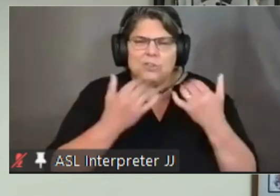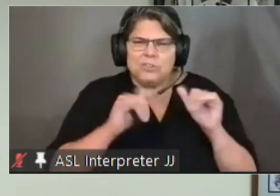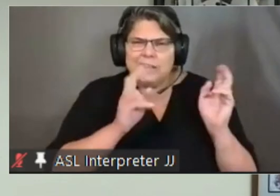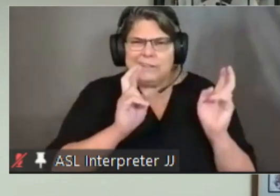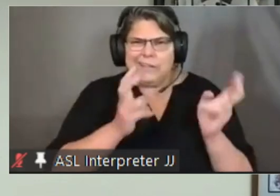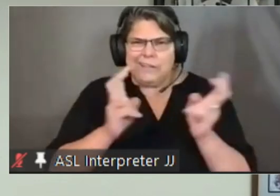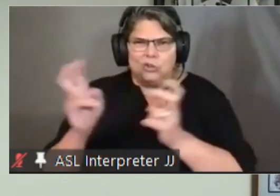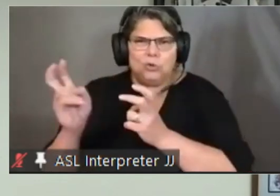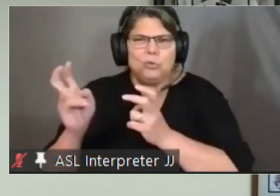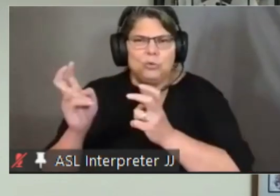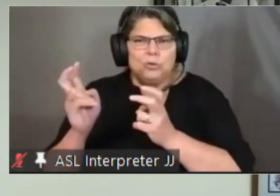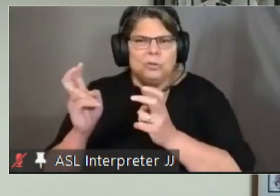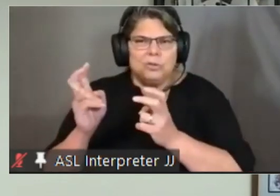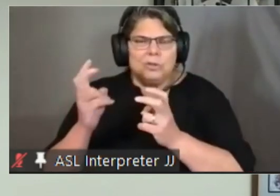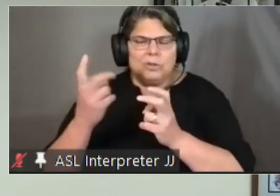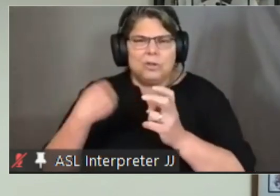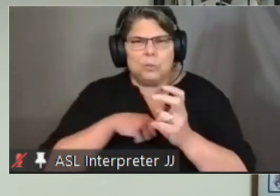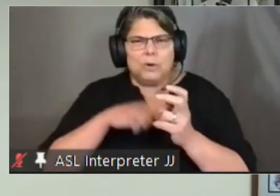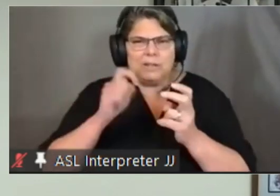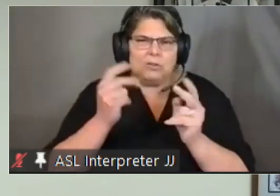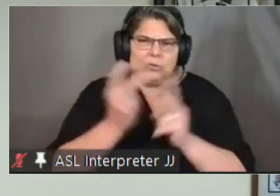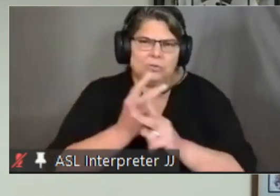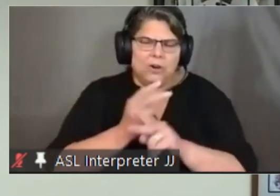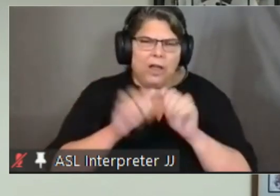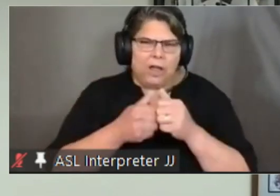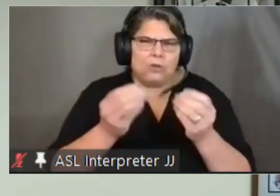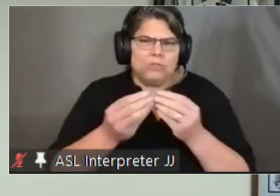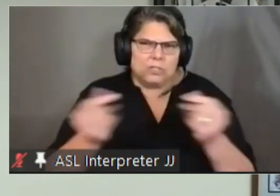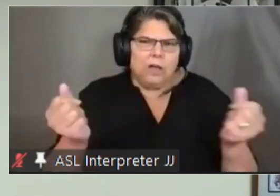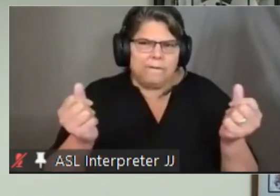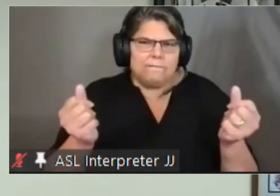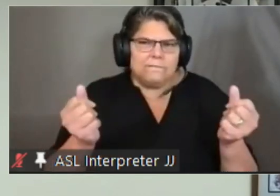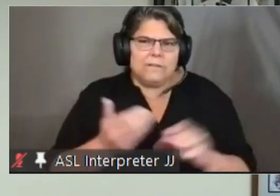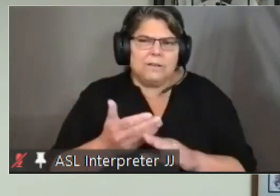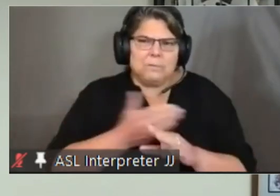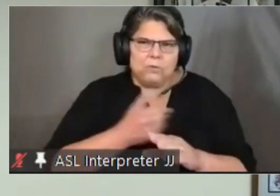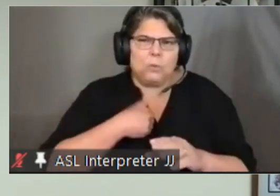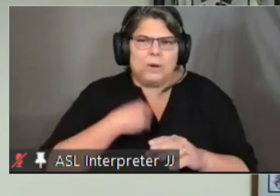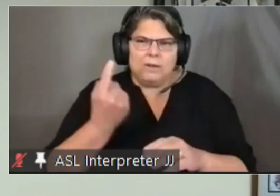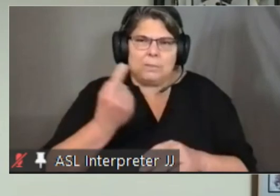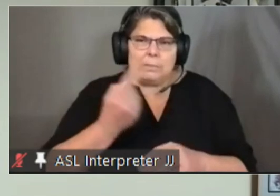be uh circumvented and figured out before we have something better